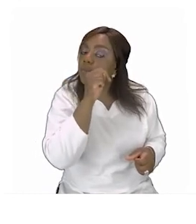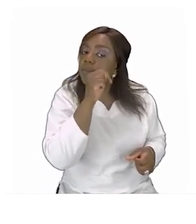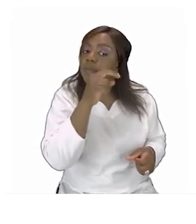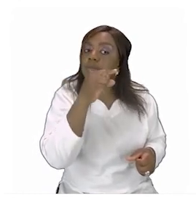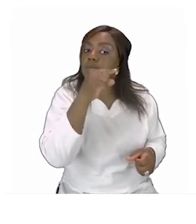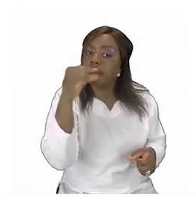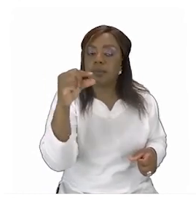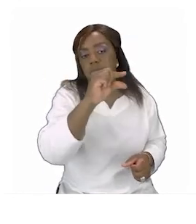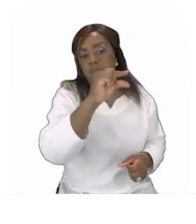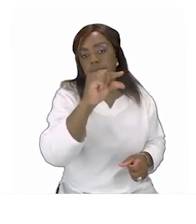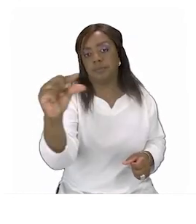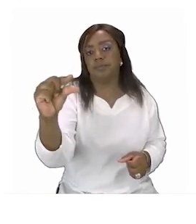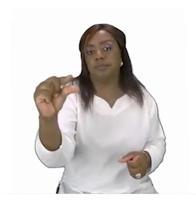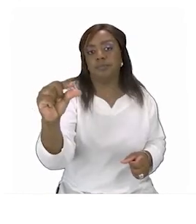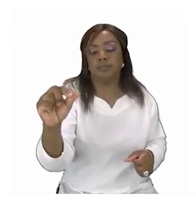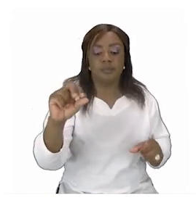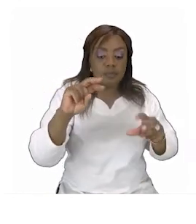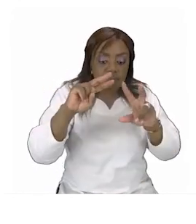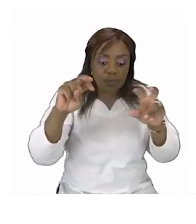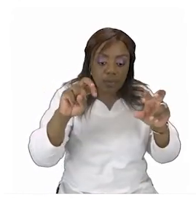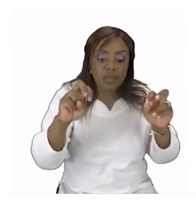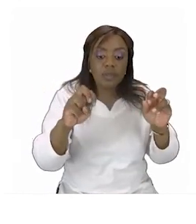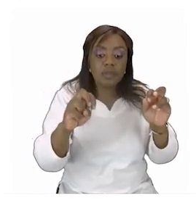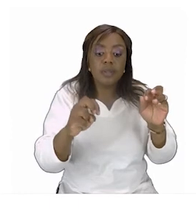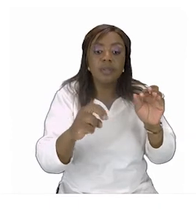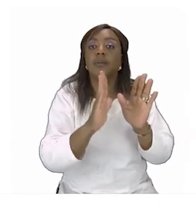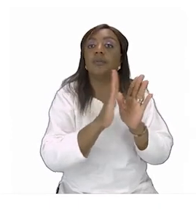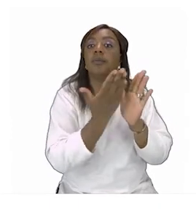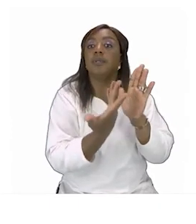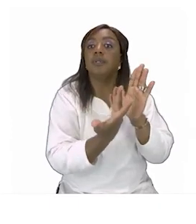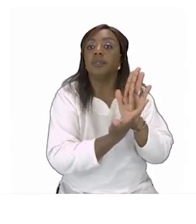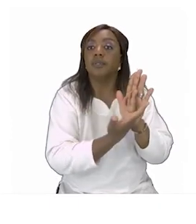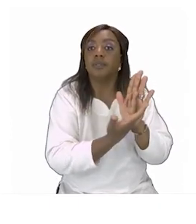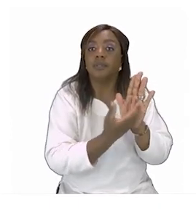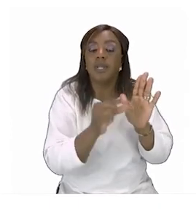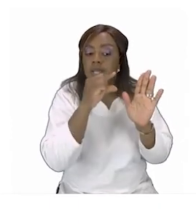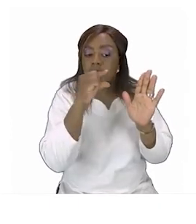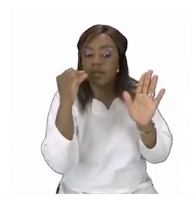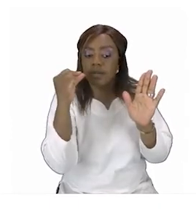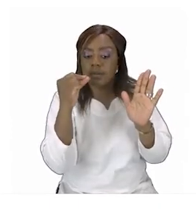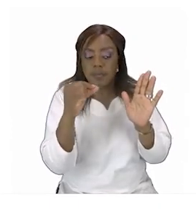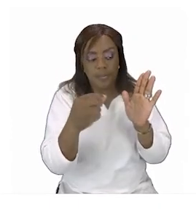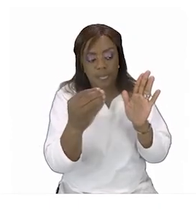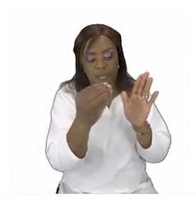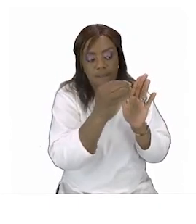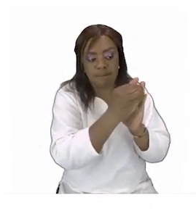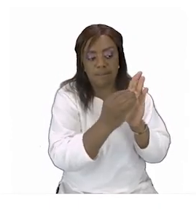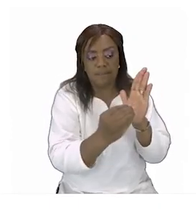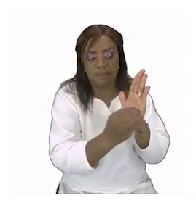to look for the things that are in the picture make sure it is the correct named thing